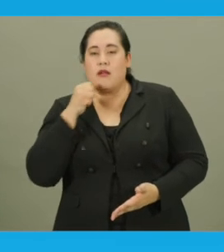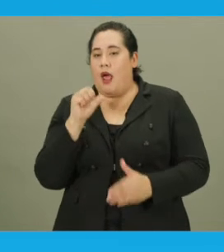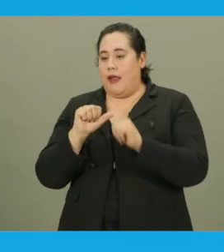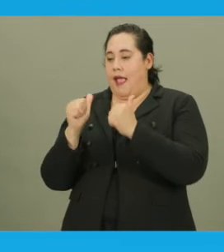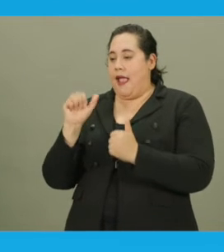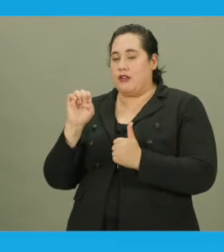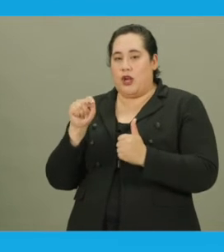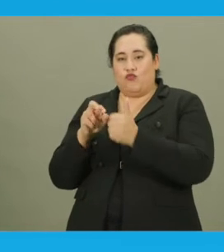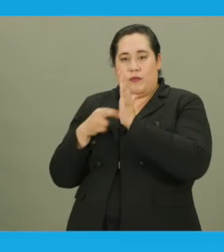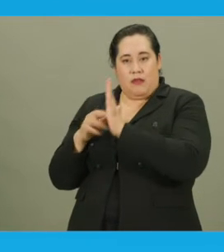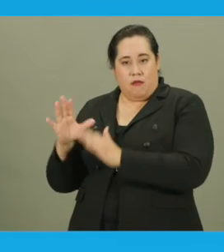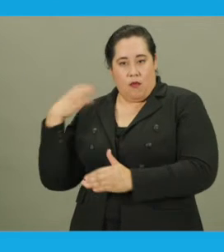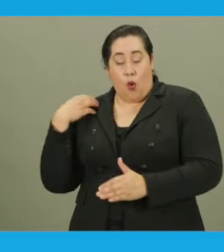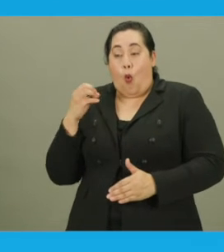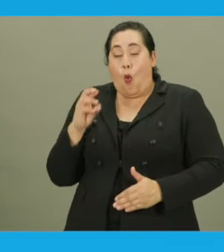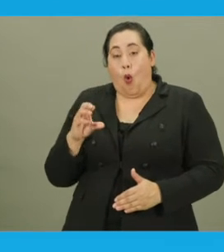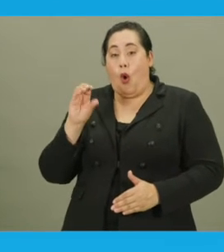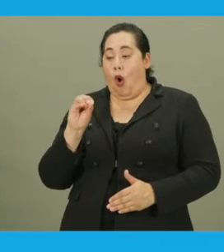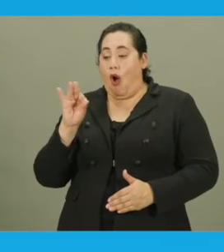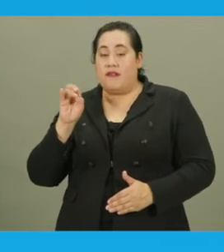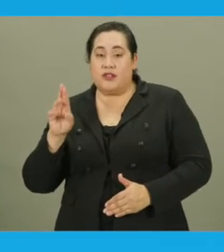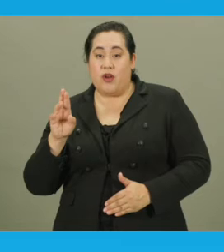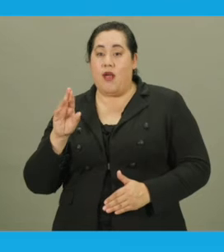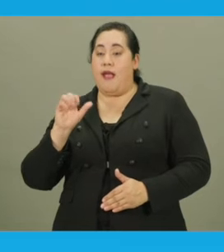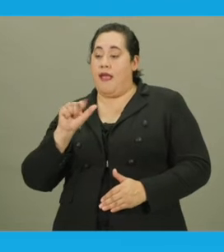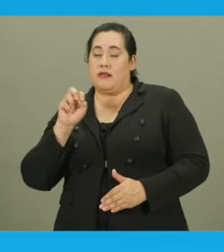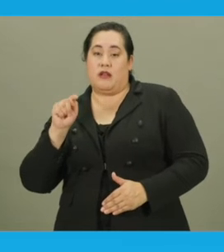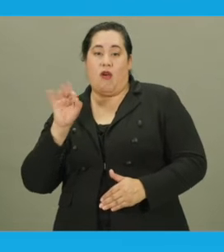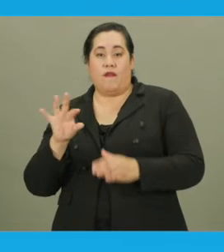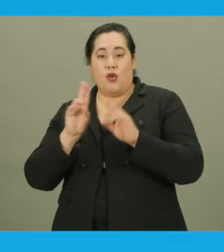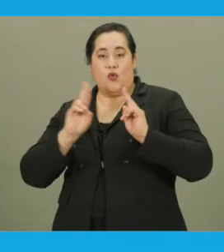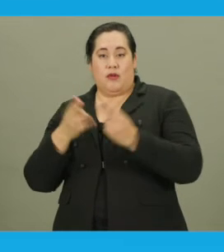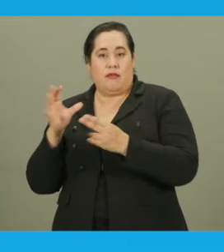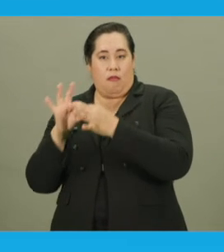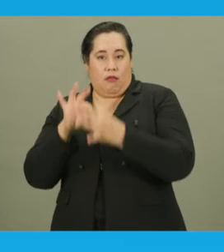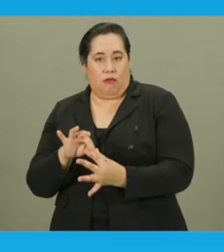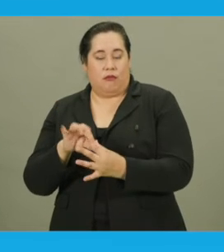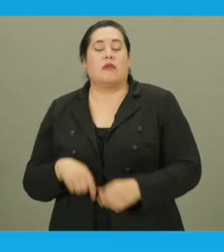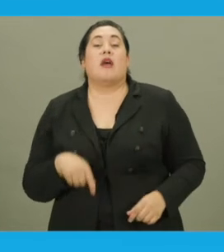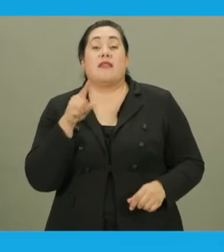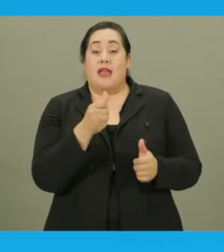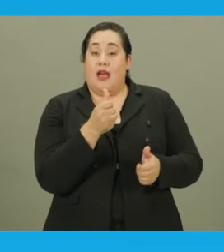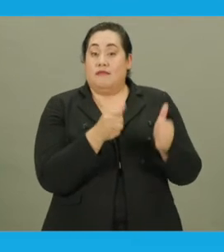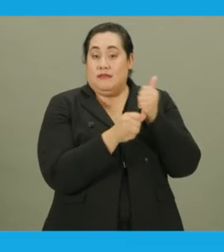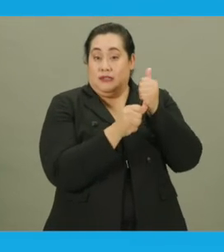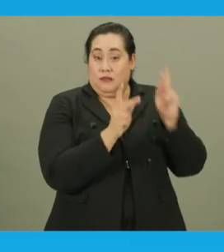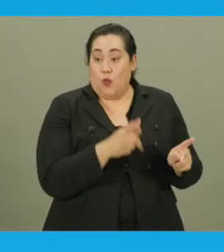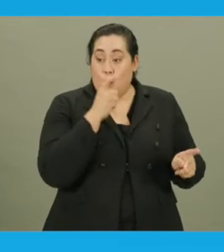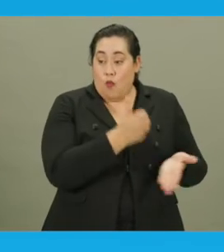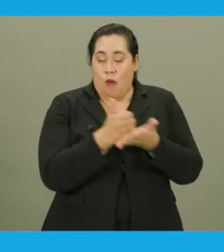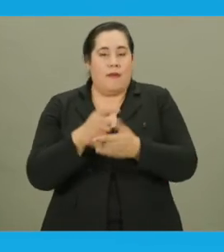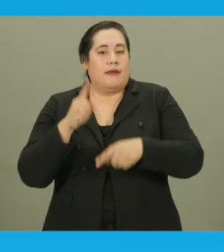or an agent of their employer or an officer or agent of the union they belong to. The assistant cannot